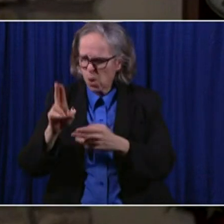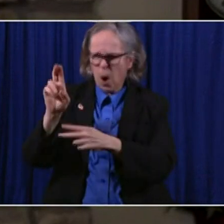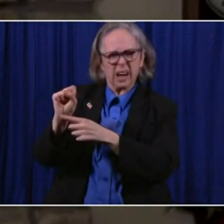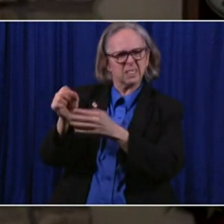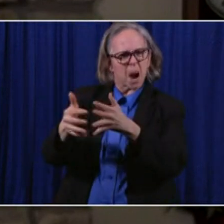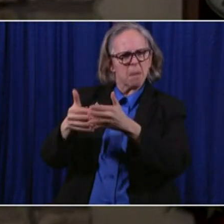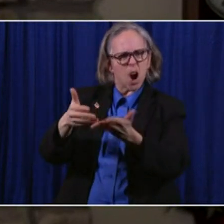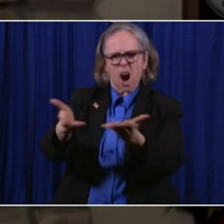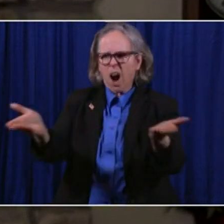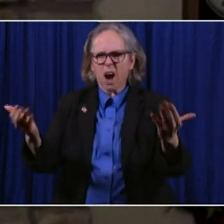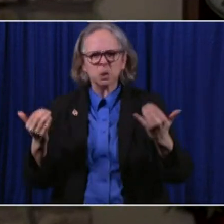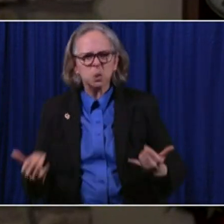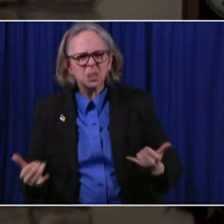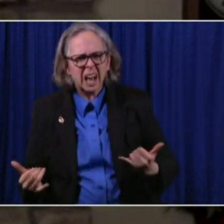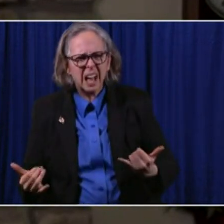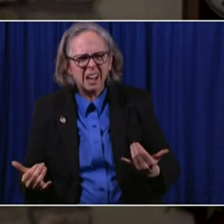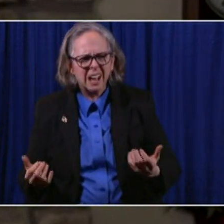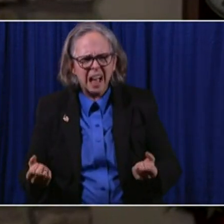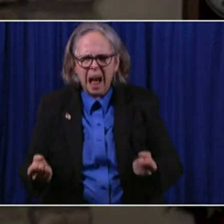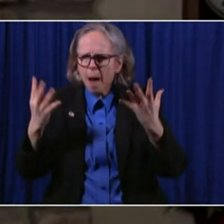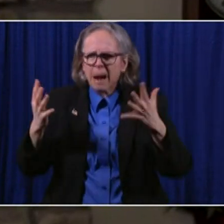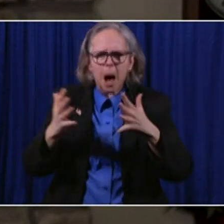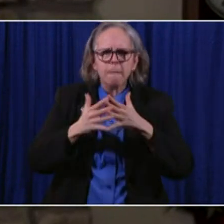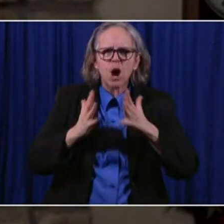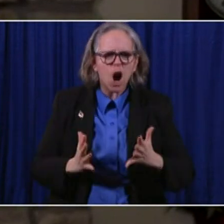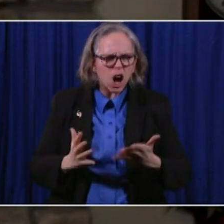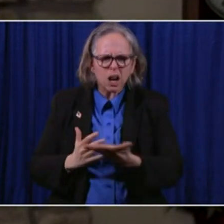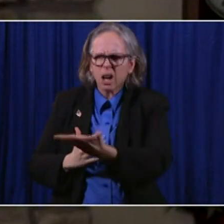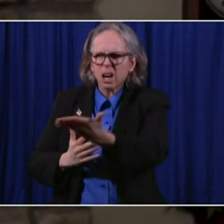how much of America is now faithfulness?